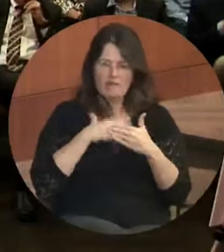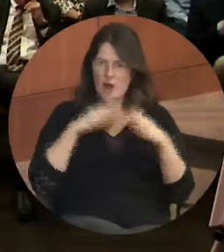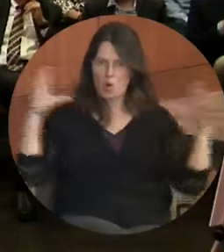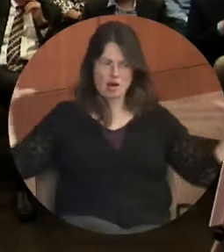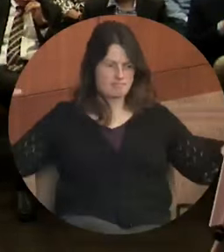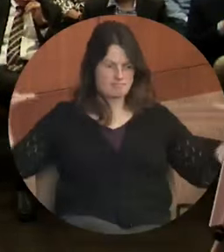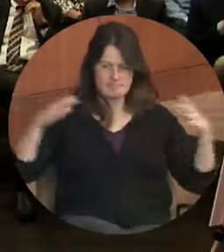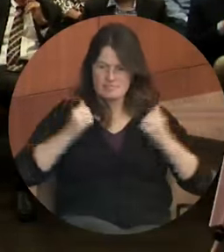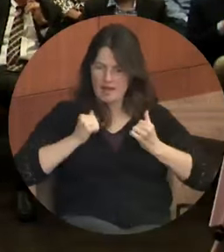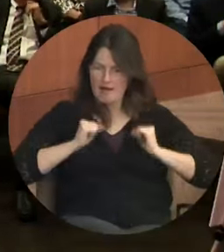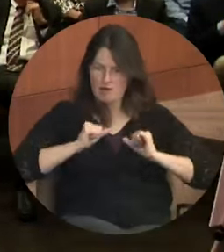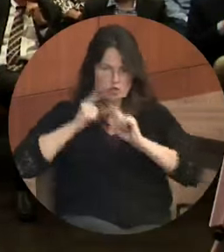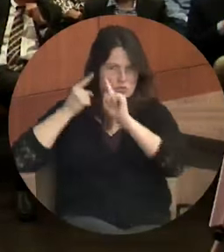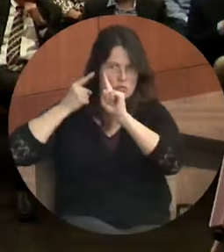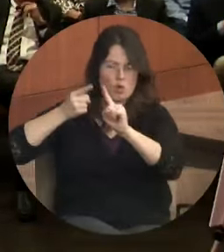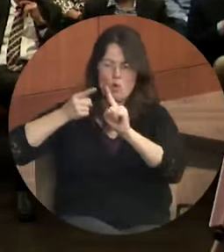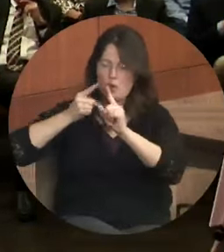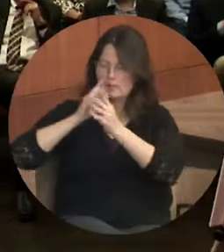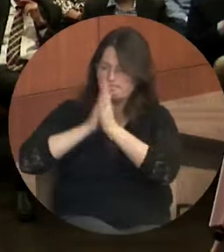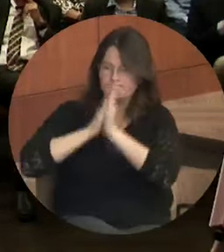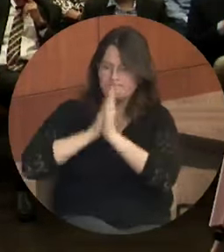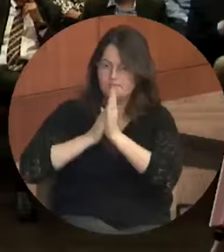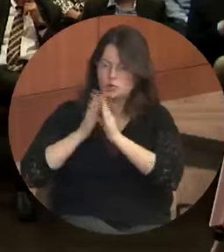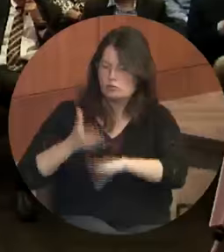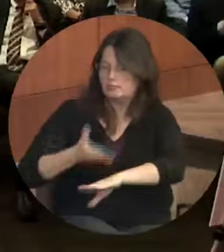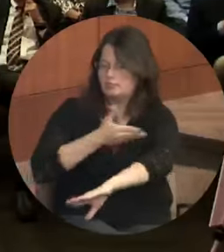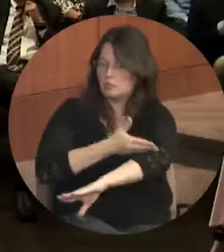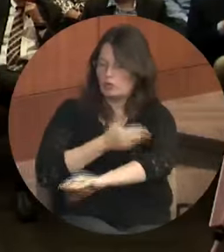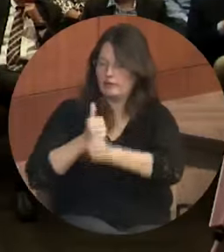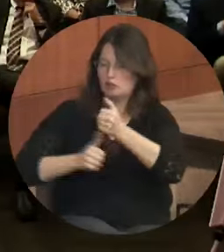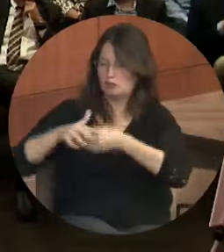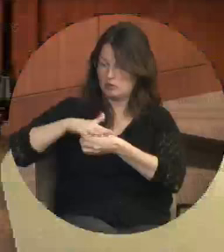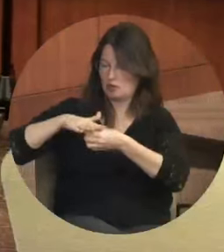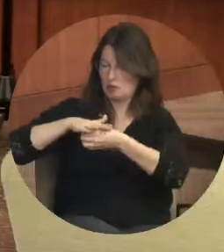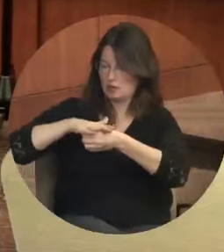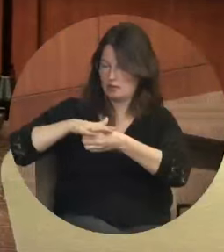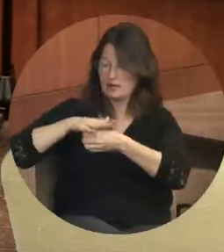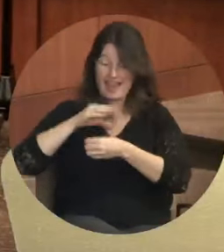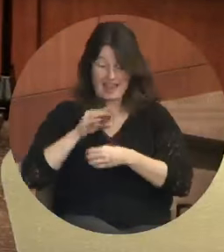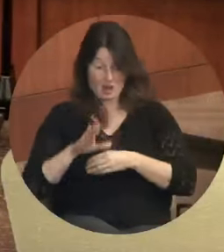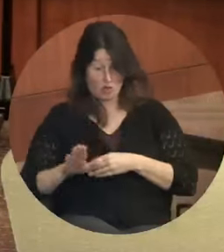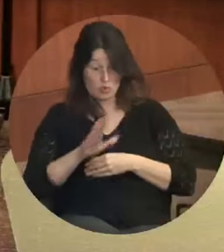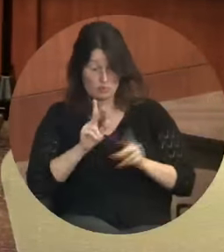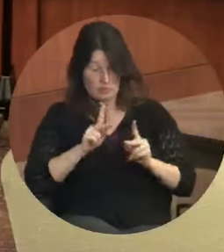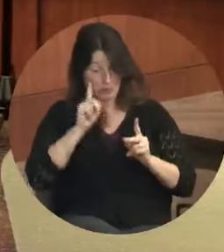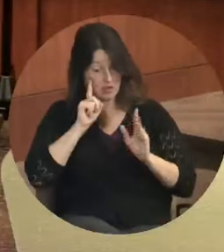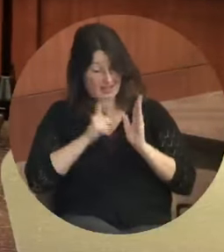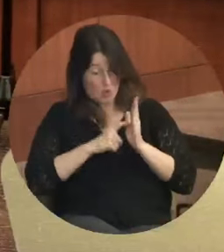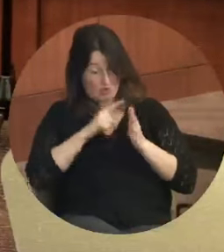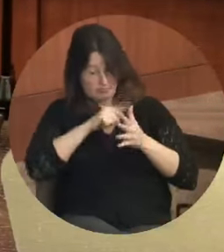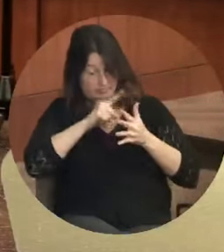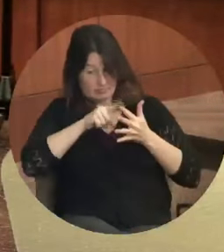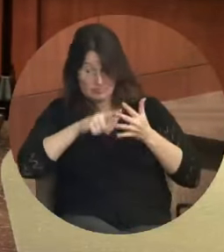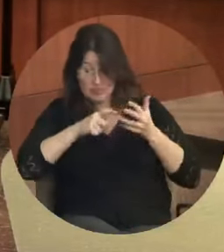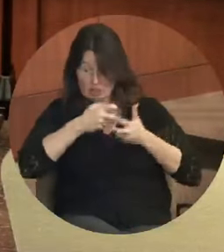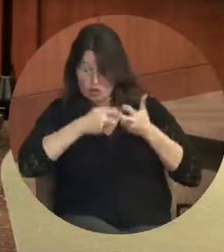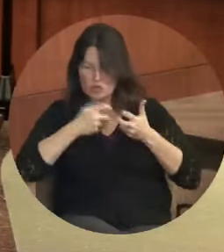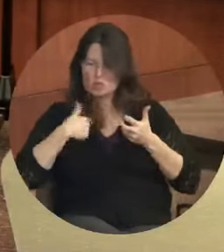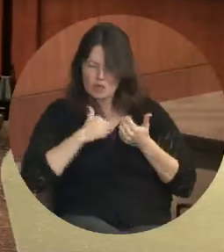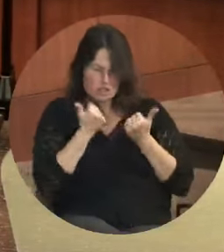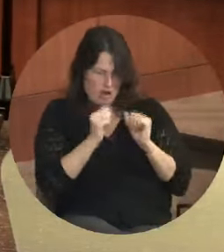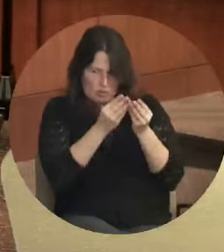on those places. And we're going to address the issues identified by those neighbors. Imagine what we can do